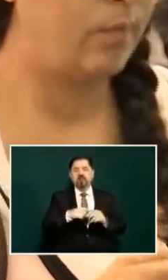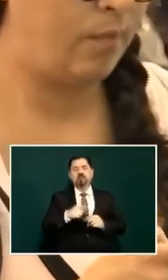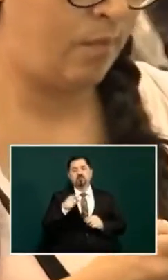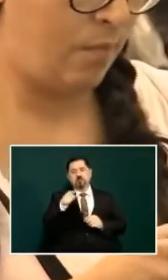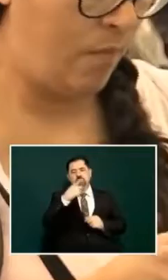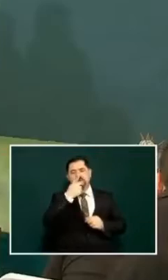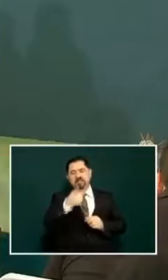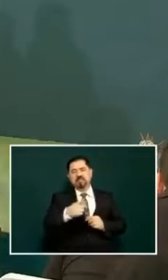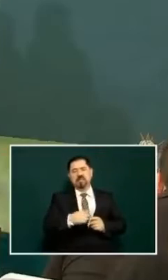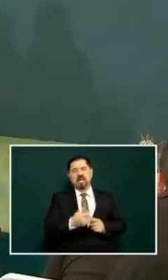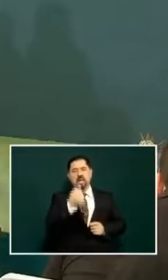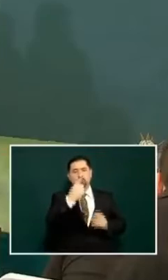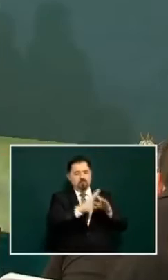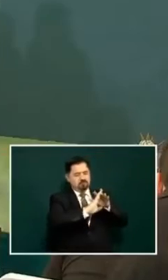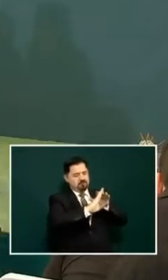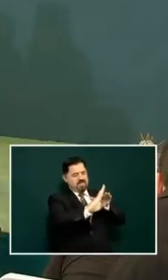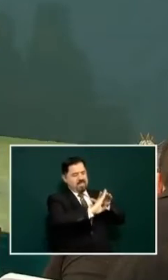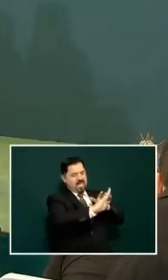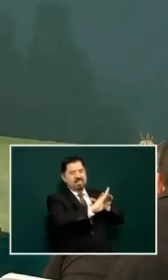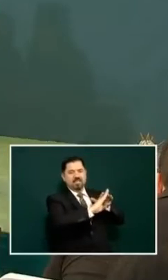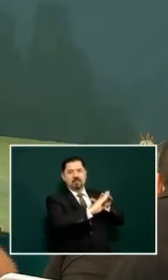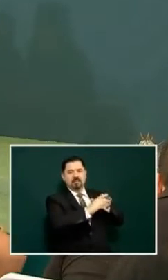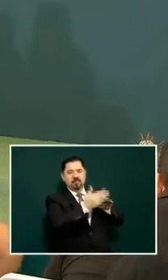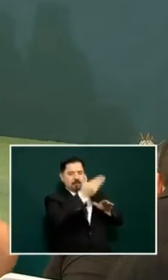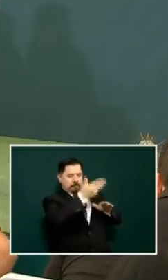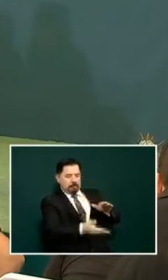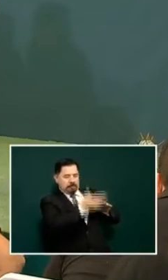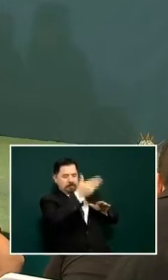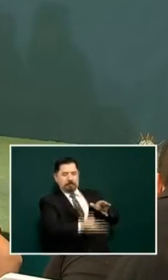Mexicans the migrants that are